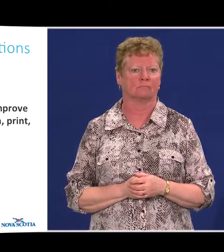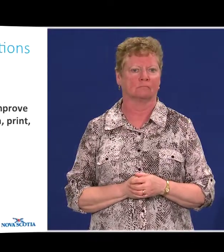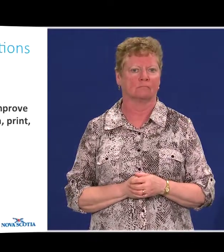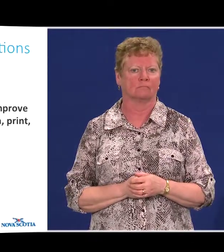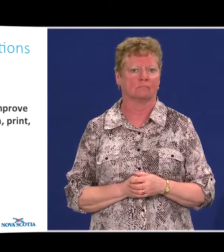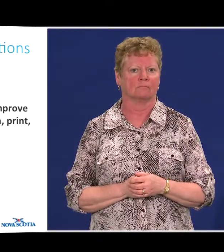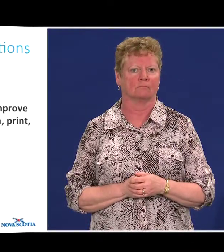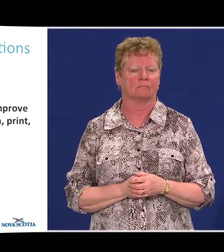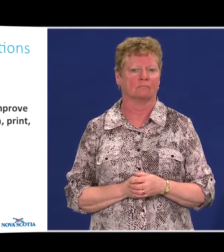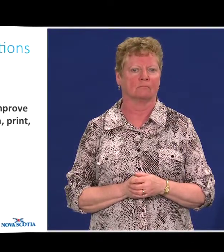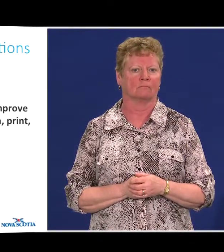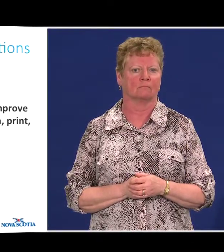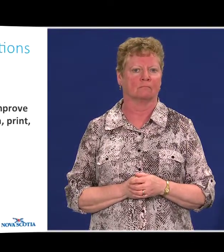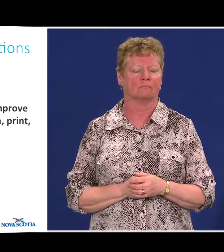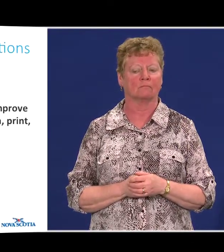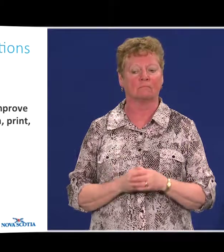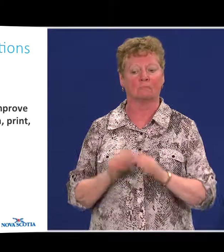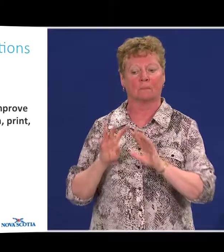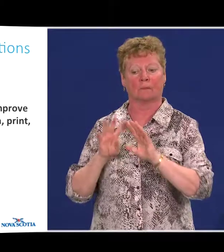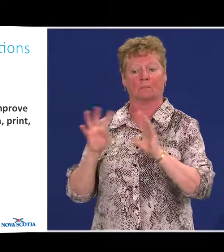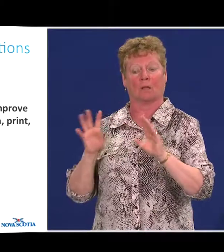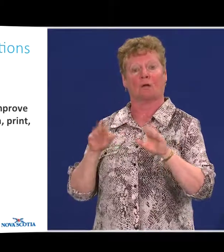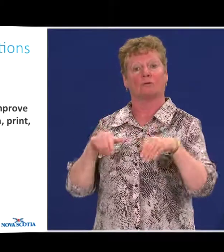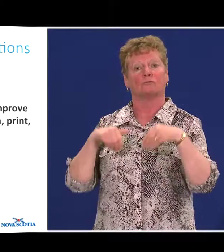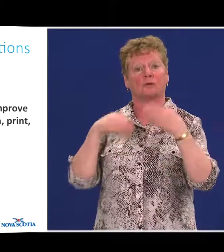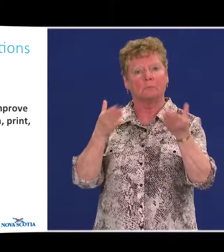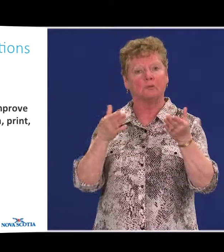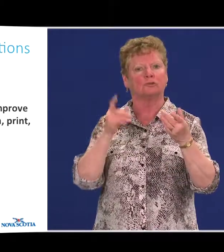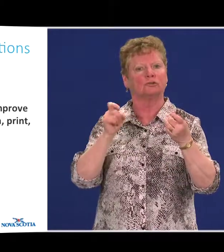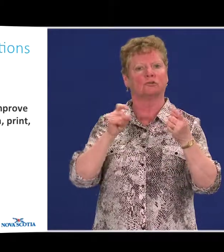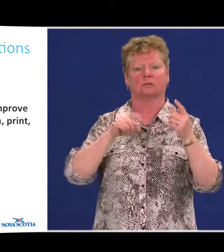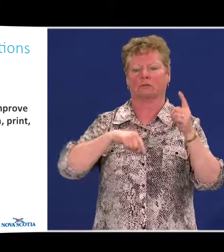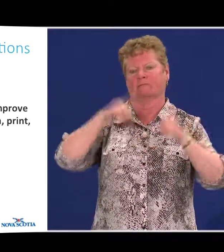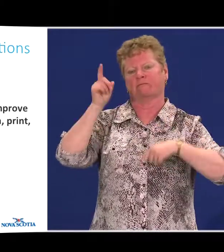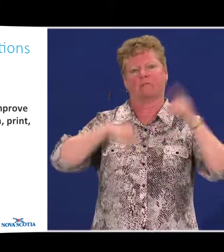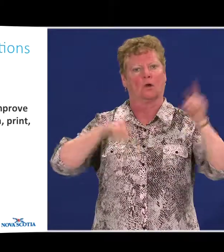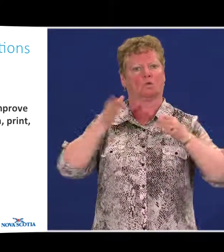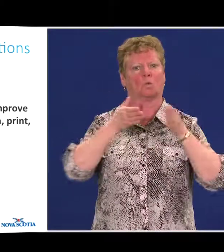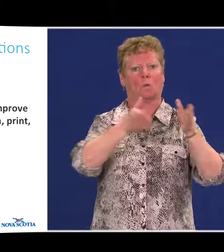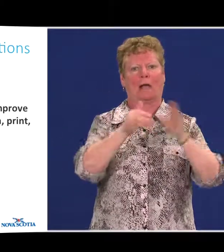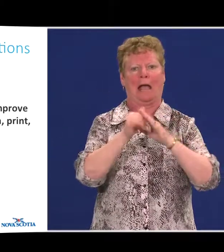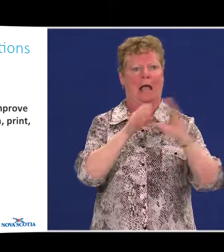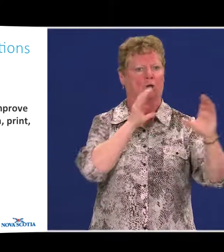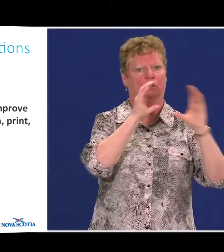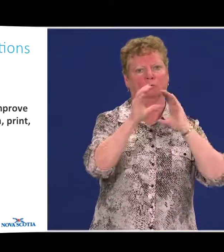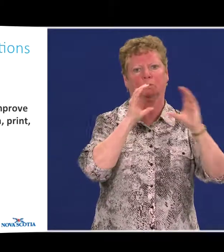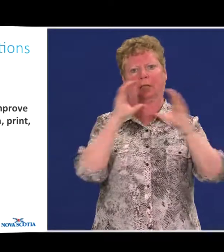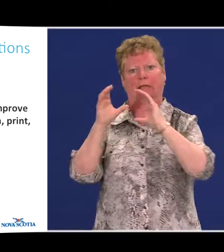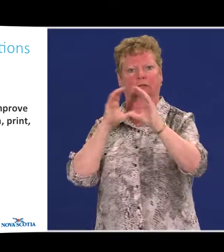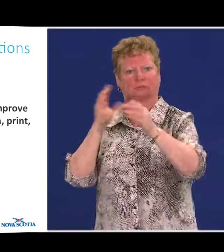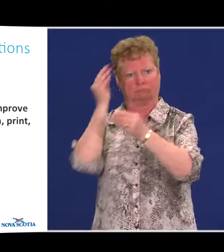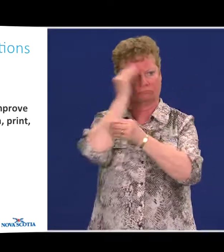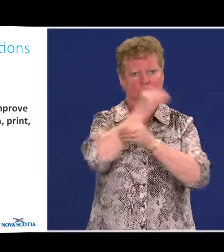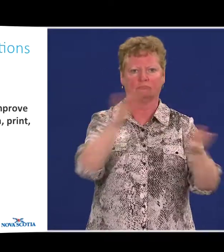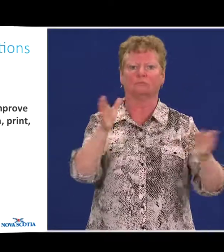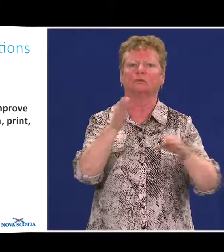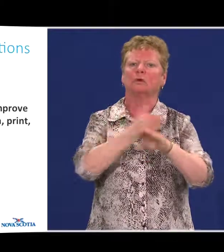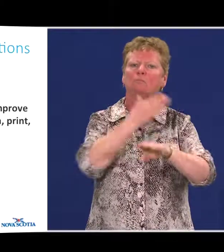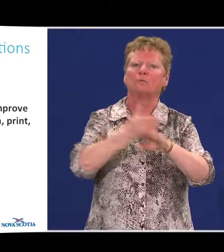The panel also recommends consider various communication channels to improve attitudes and awareness,